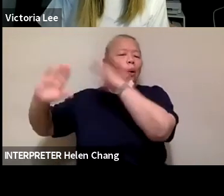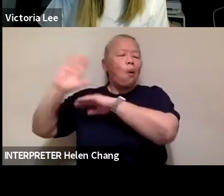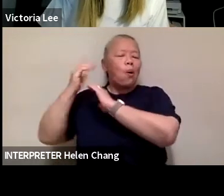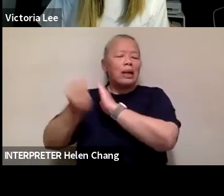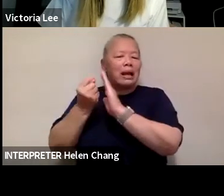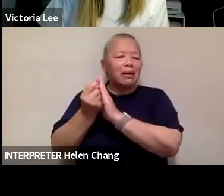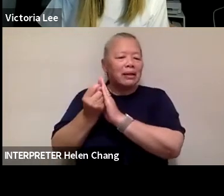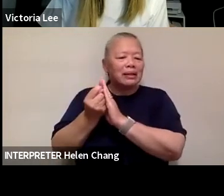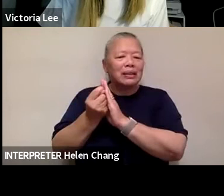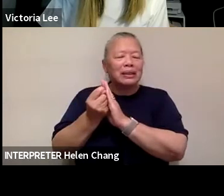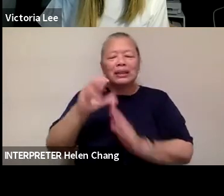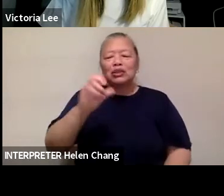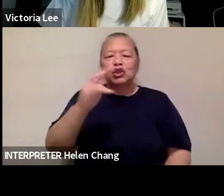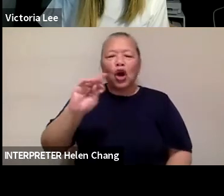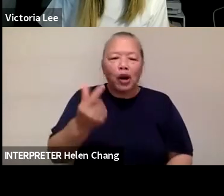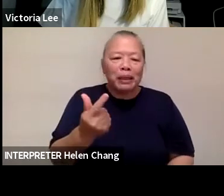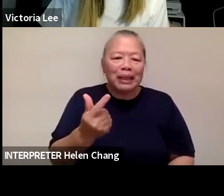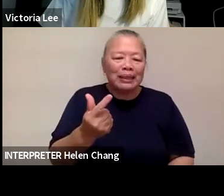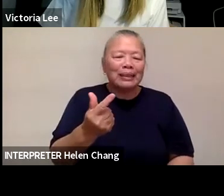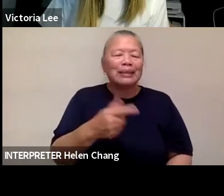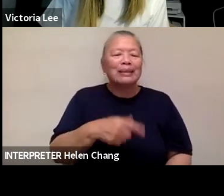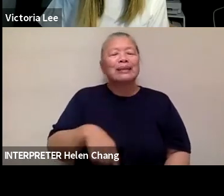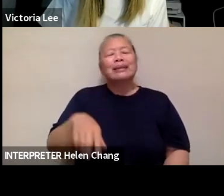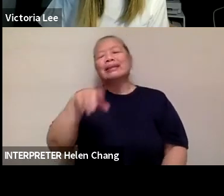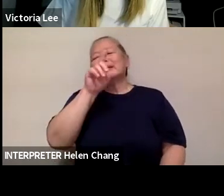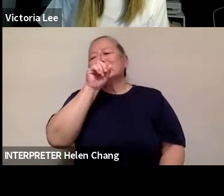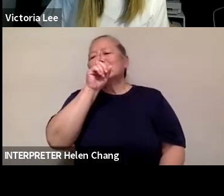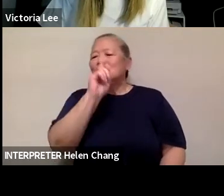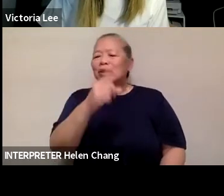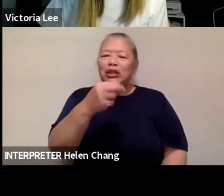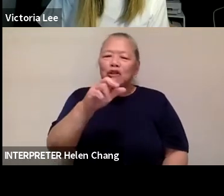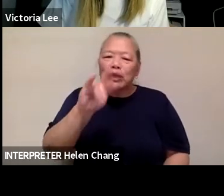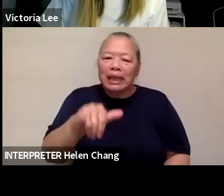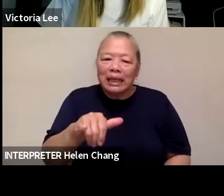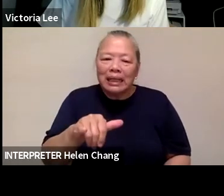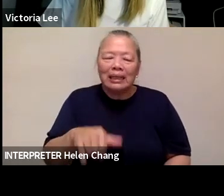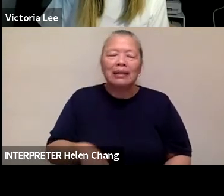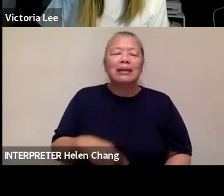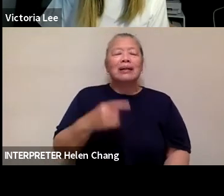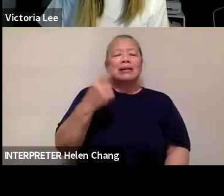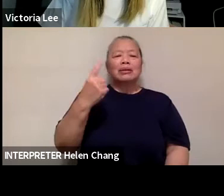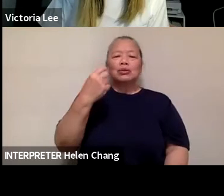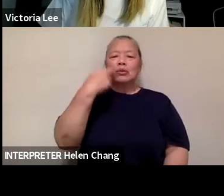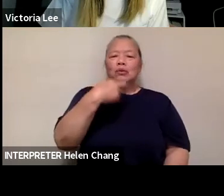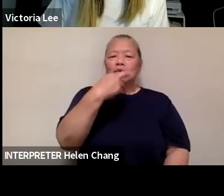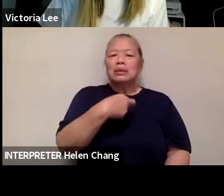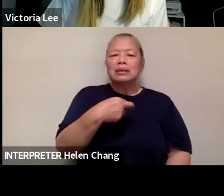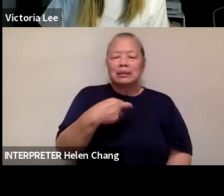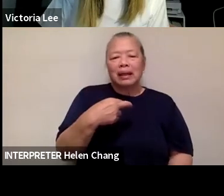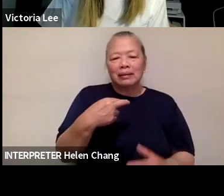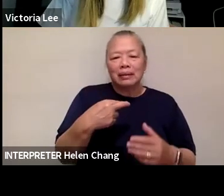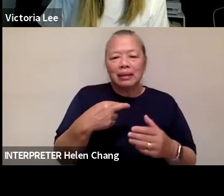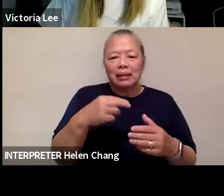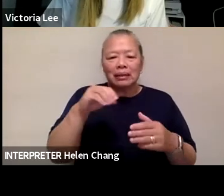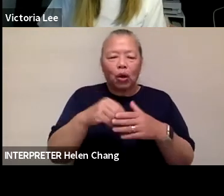It's real. It's gritty. There's a restaurant called Meesum on, in Cantonese, we say Meesum on Powell